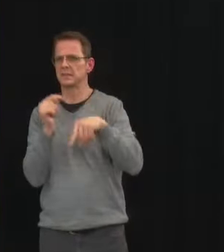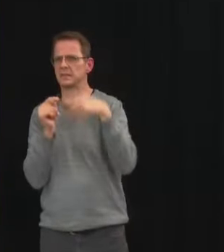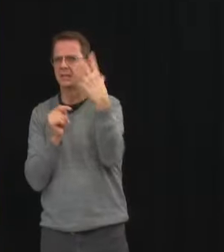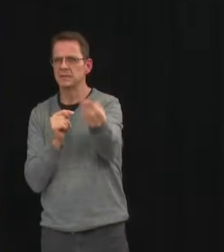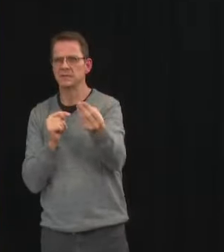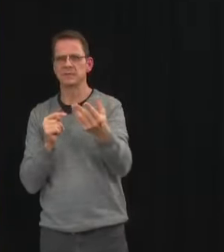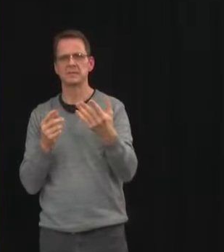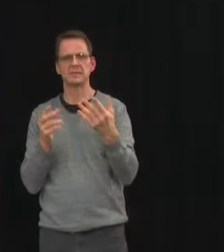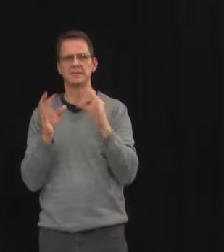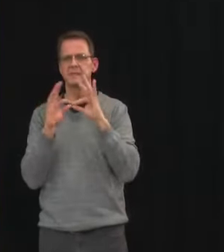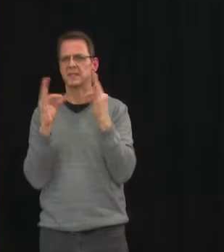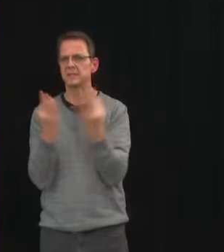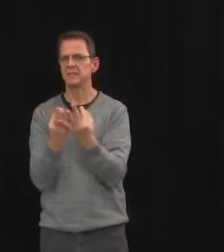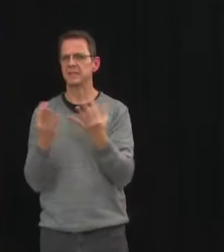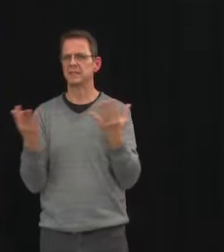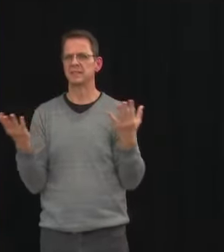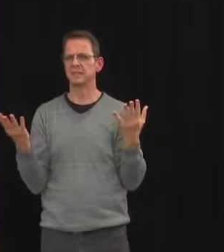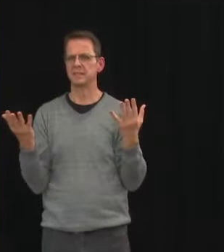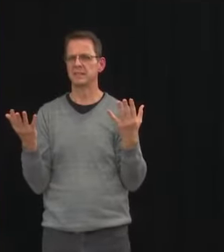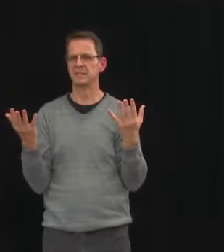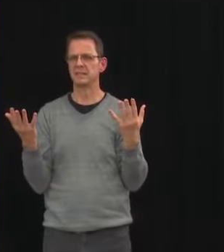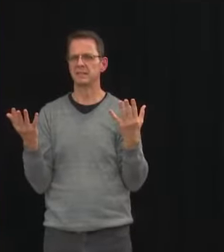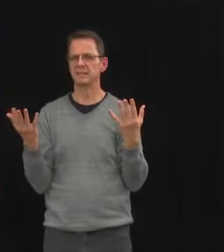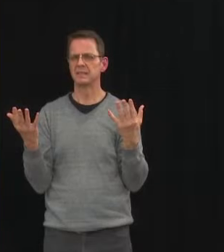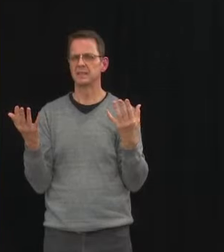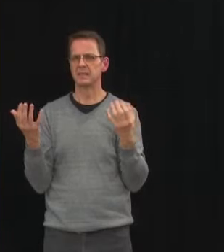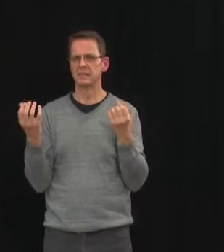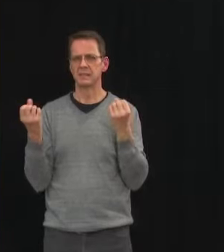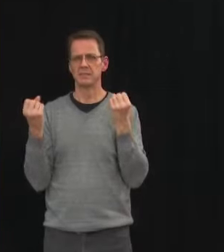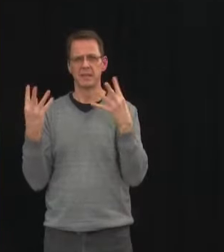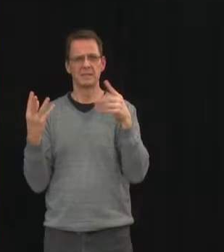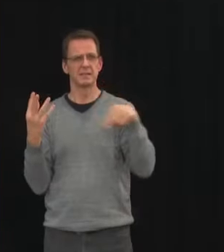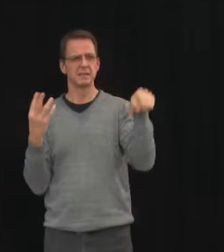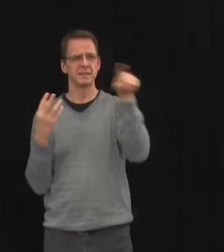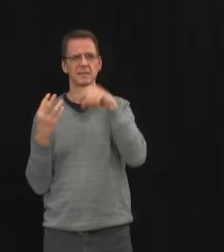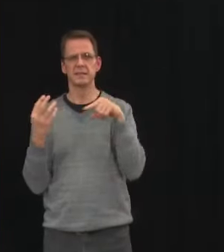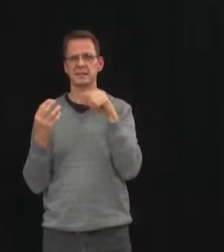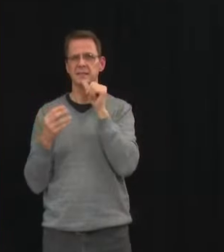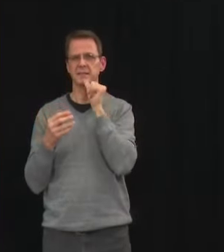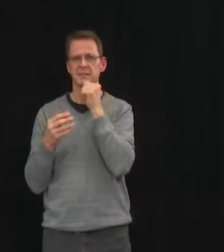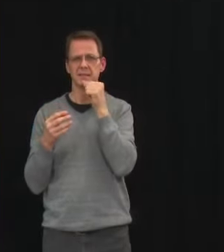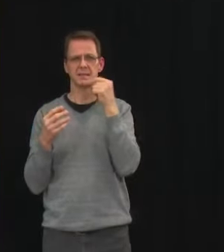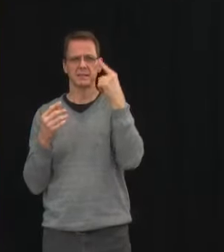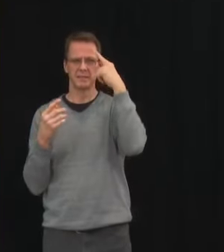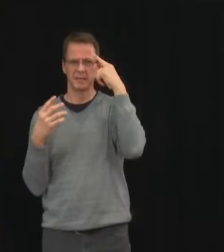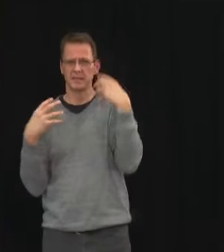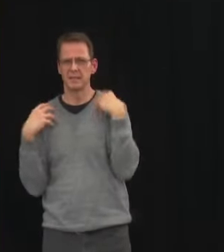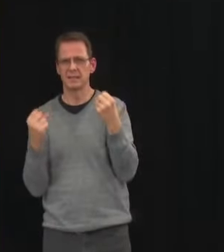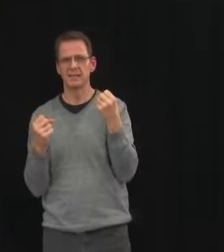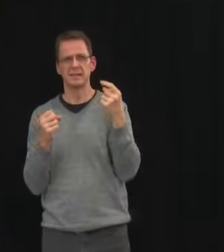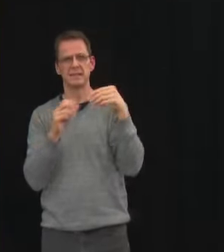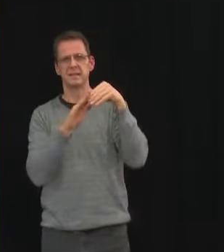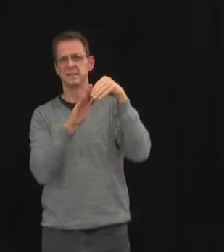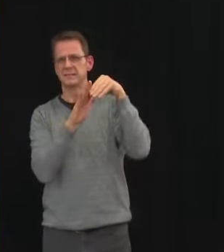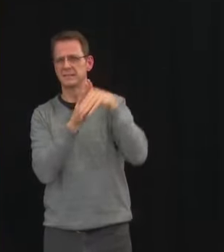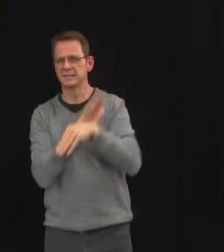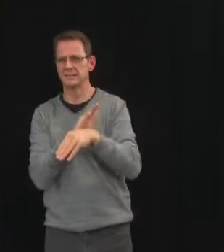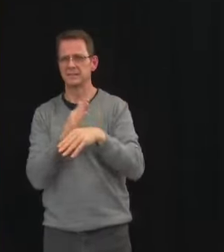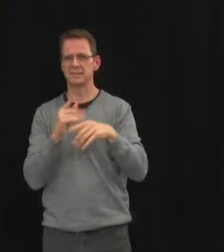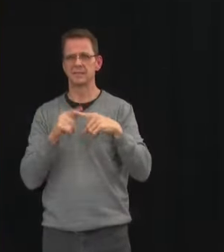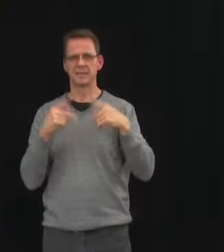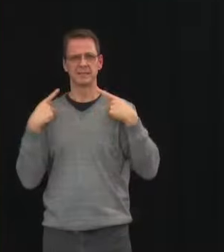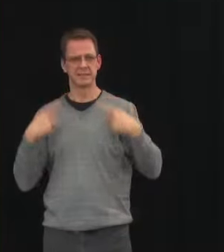confinement syndrome which is affecting their physical and mental health so we know from the cdc that